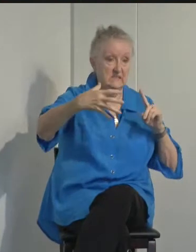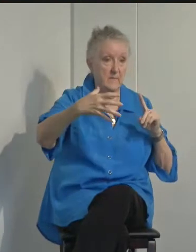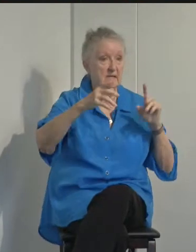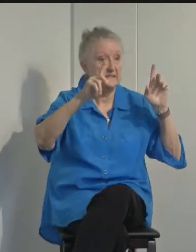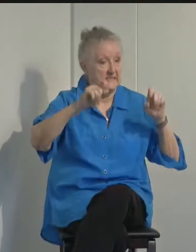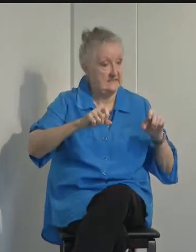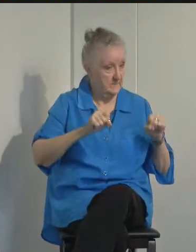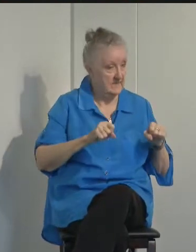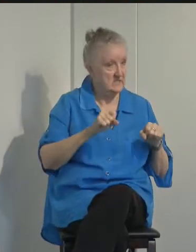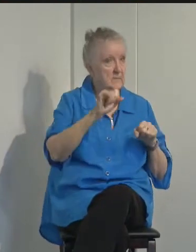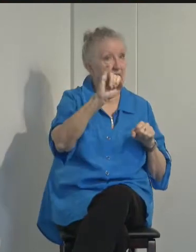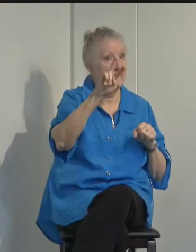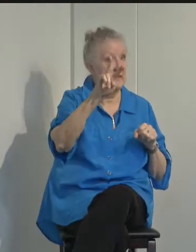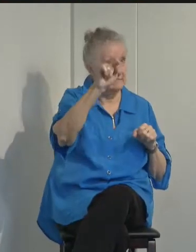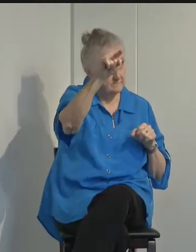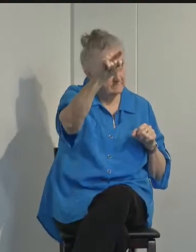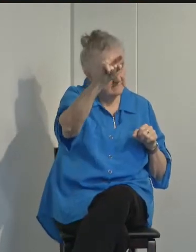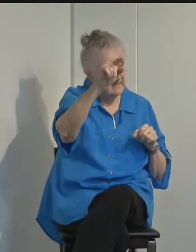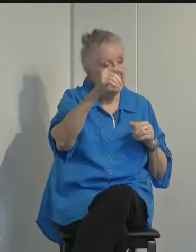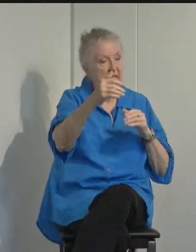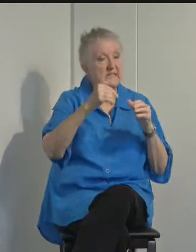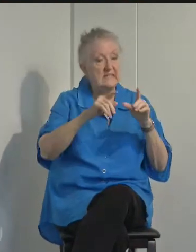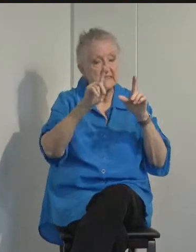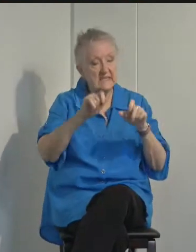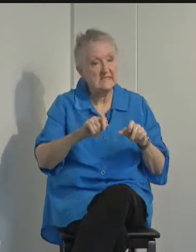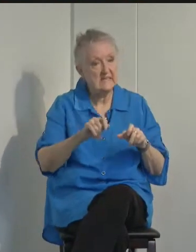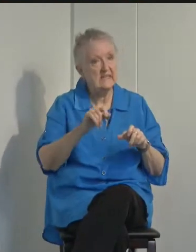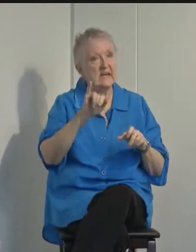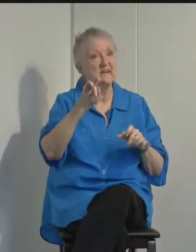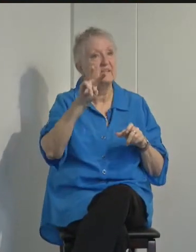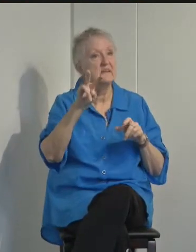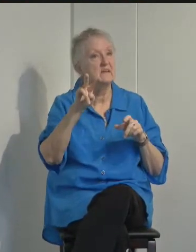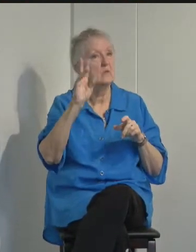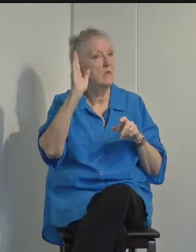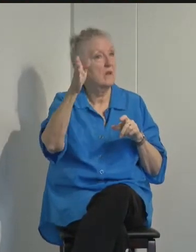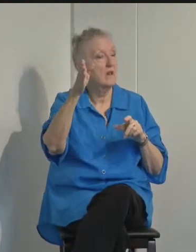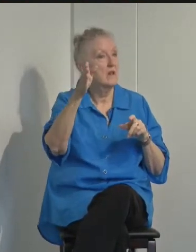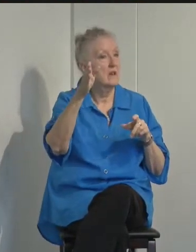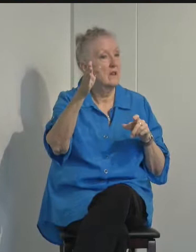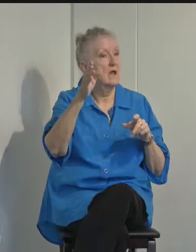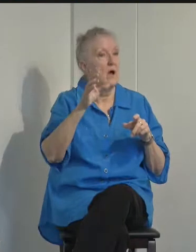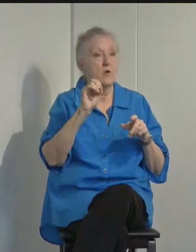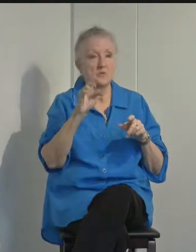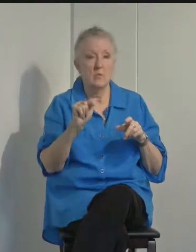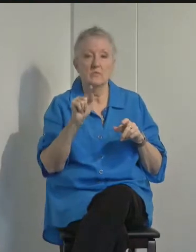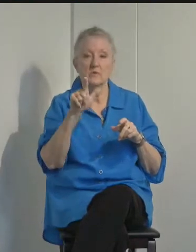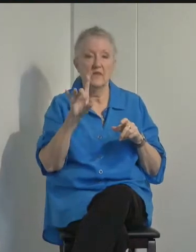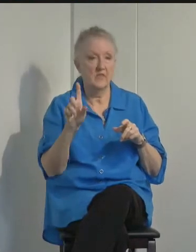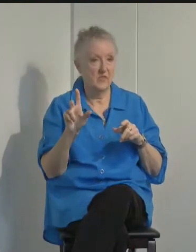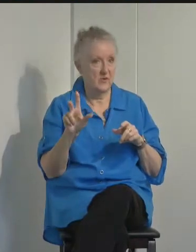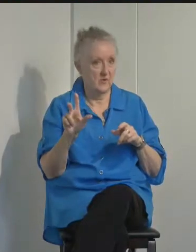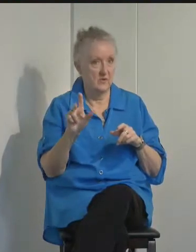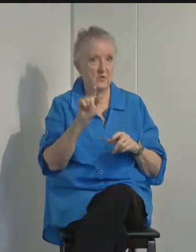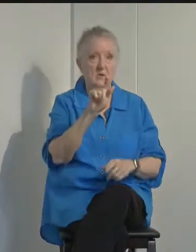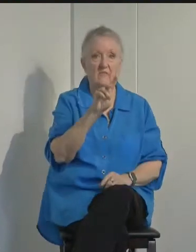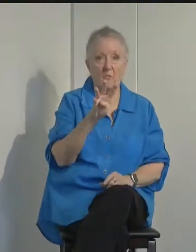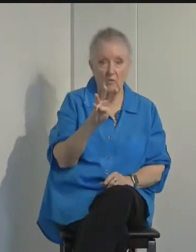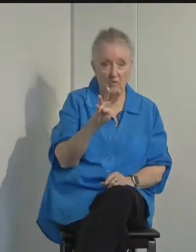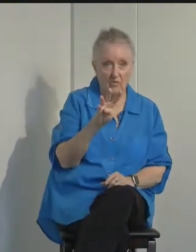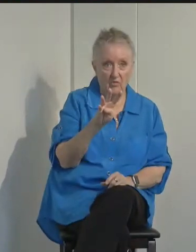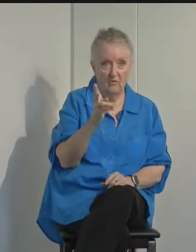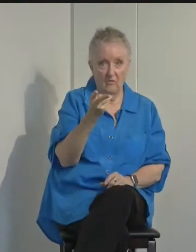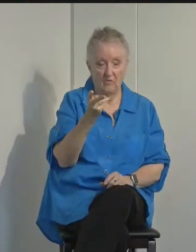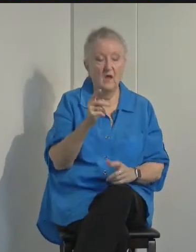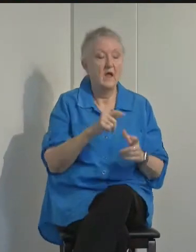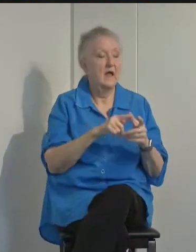in Isla Vista. Our next testing event in Isla Vista will be on October 23rd and 24th and